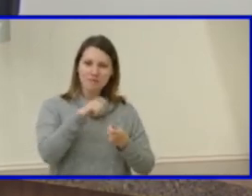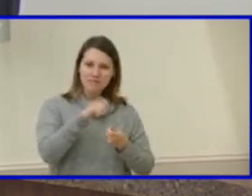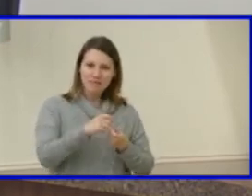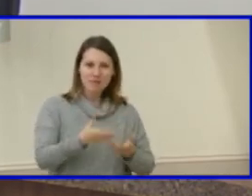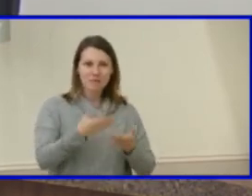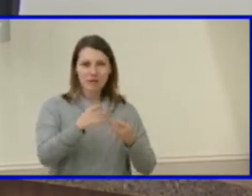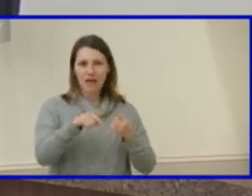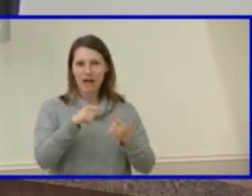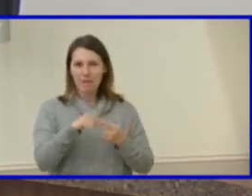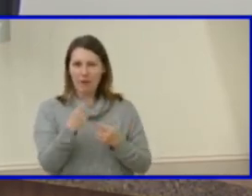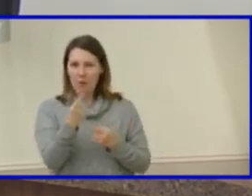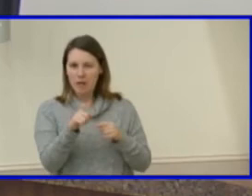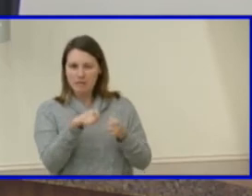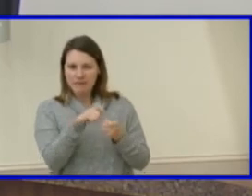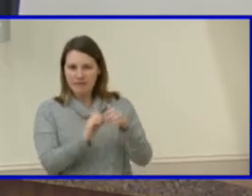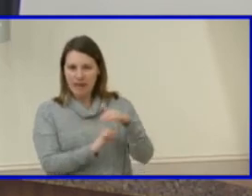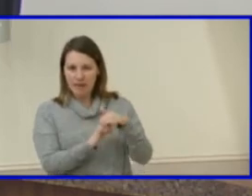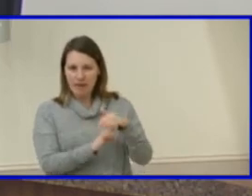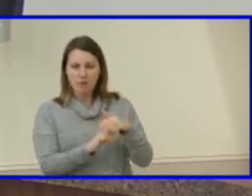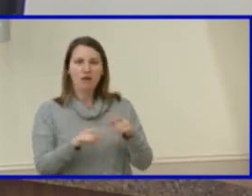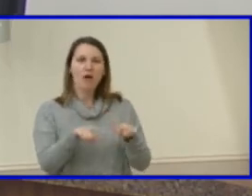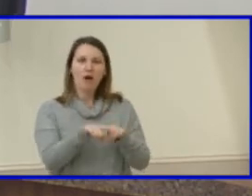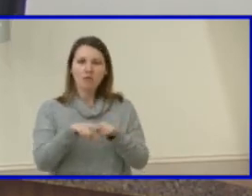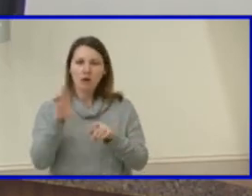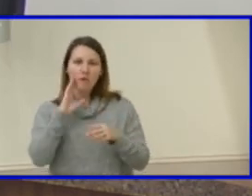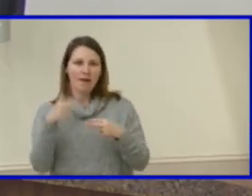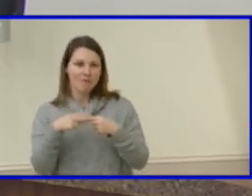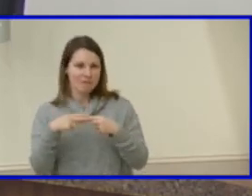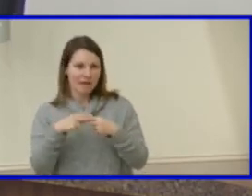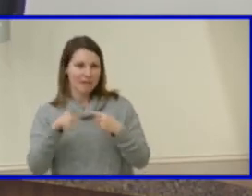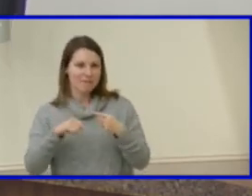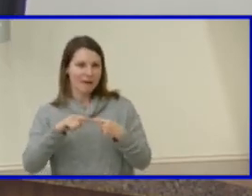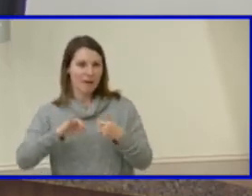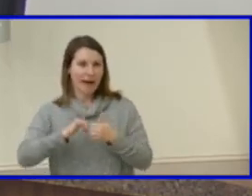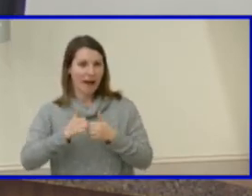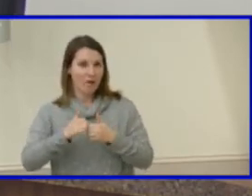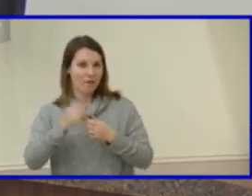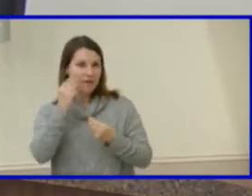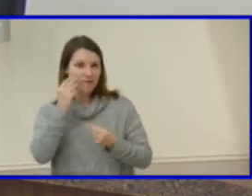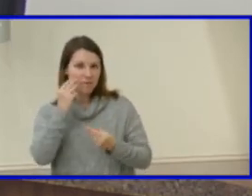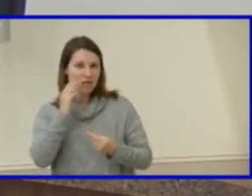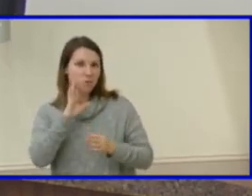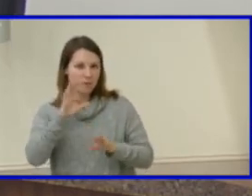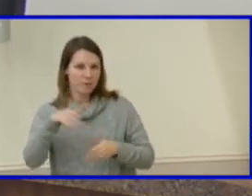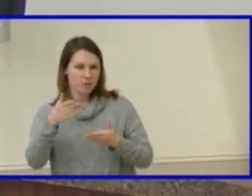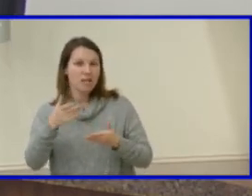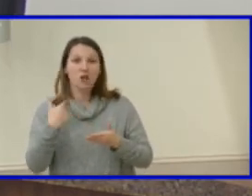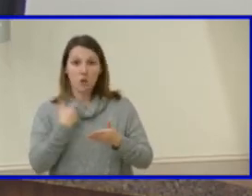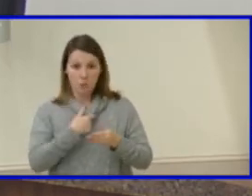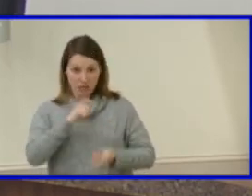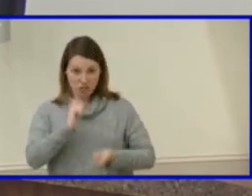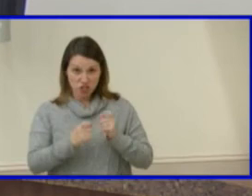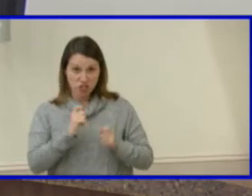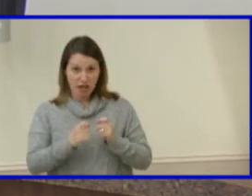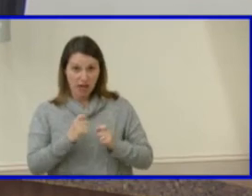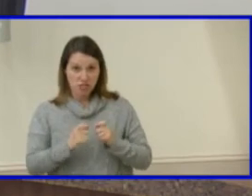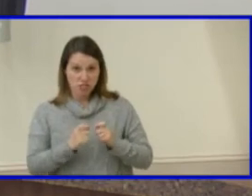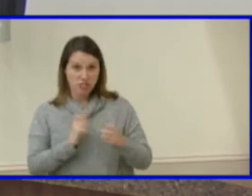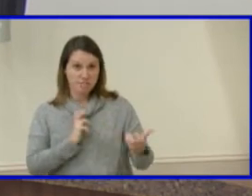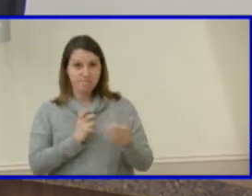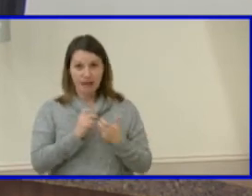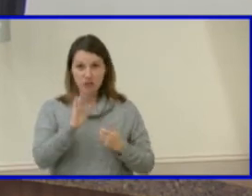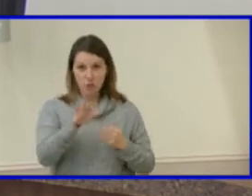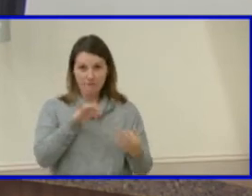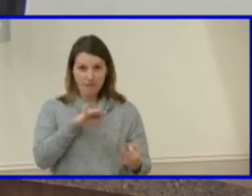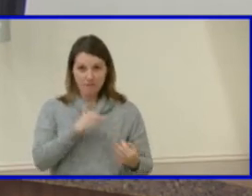Elementary and some summary slides and how the information is presented. We've made those changes accorded to the board's feedback at the last meeting